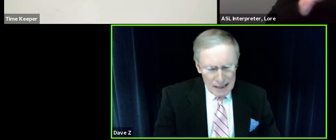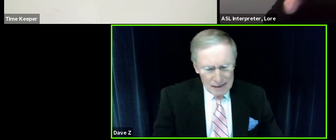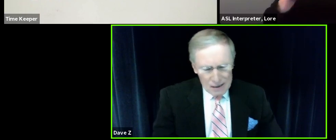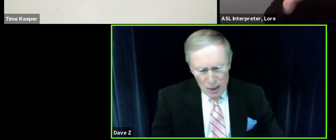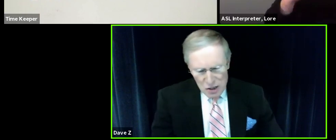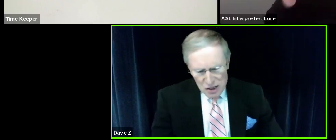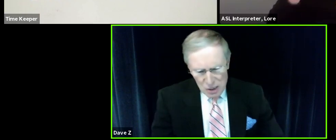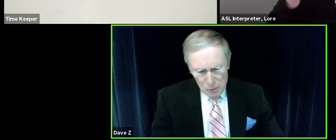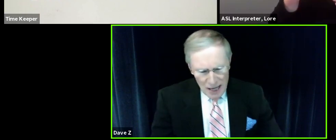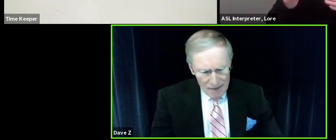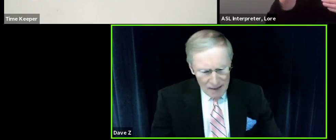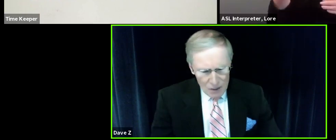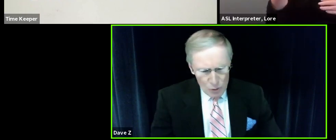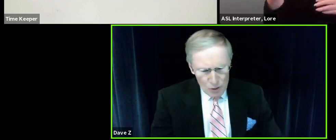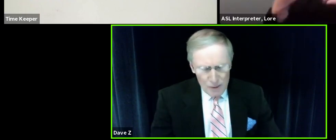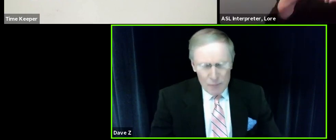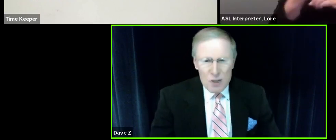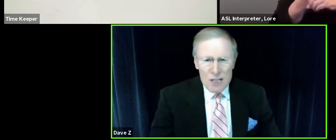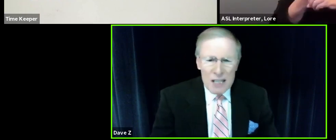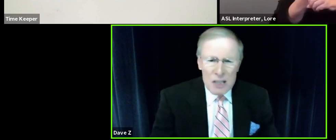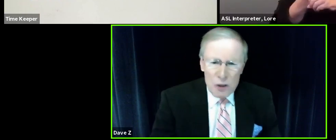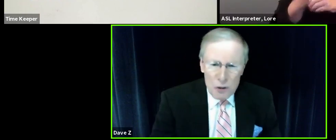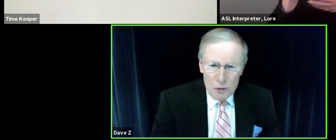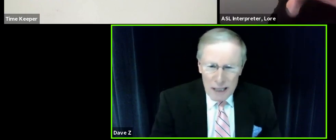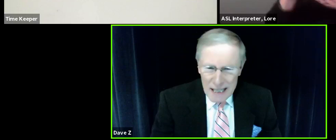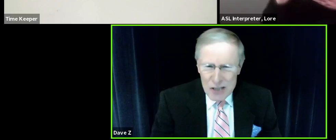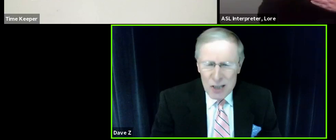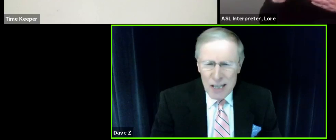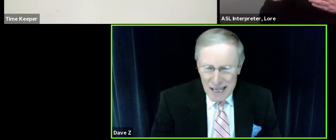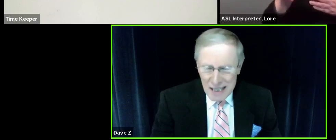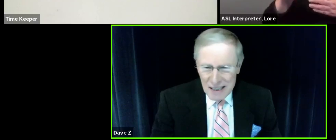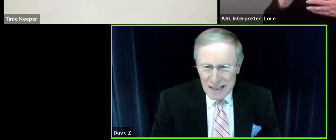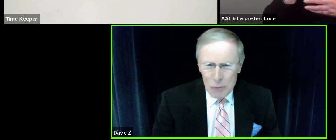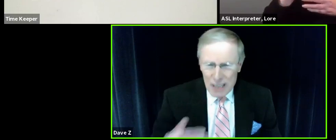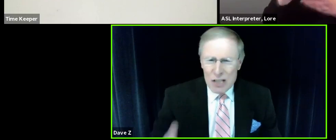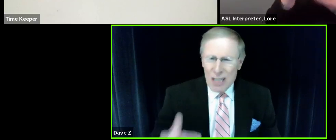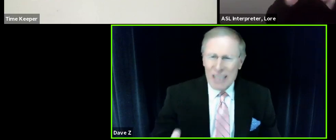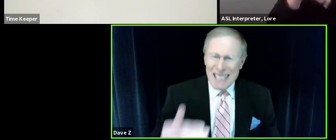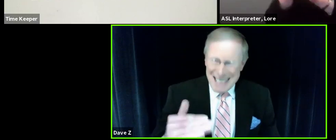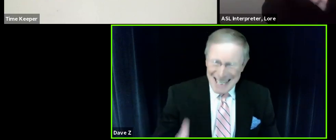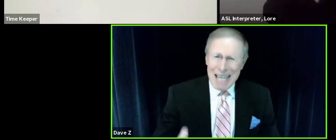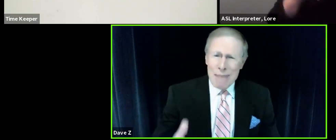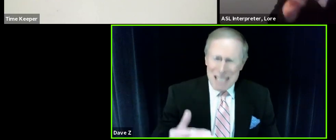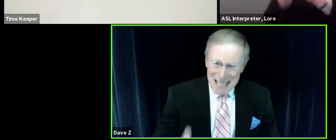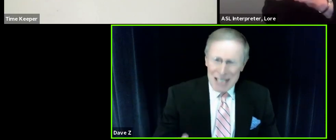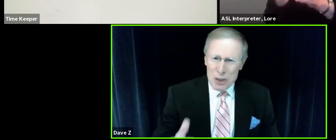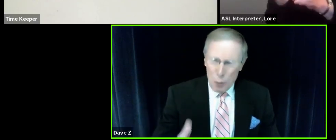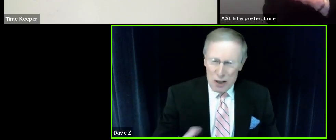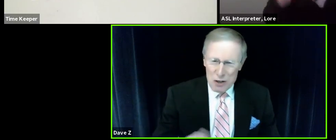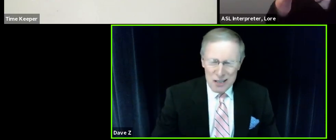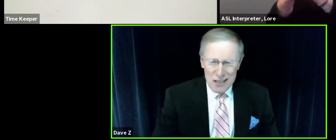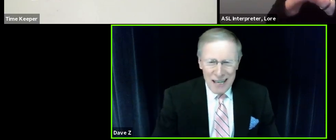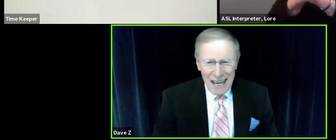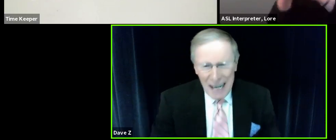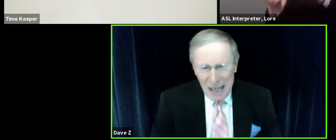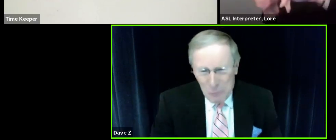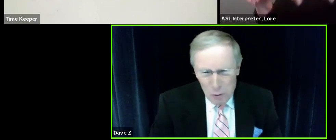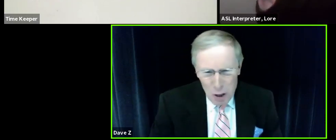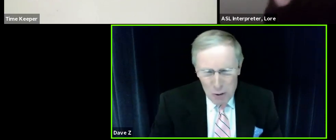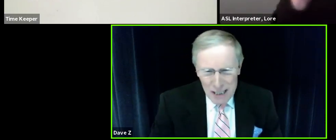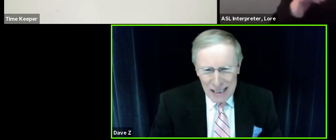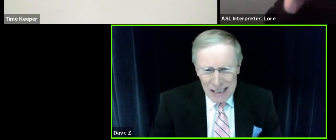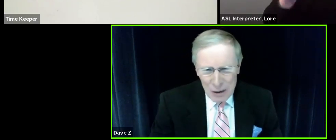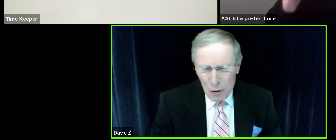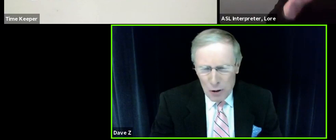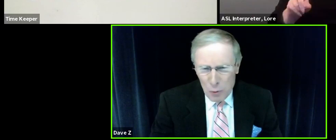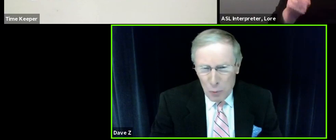The questions that we have here will be presented to each candidate. They will each get the same six questions. We'll